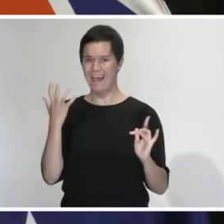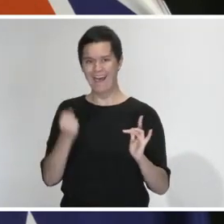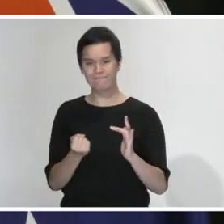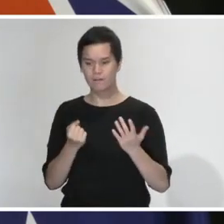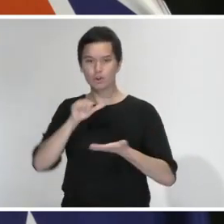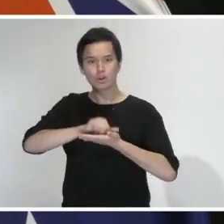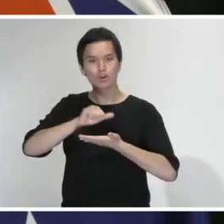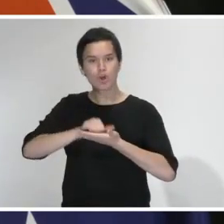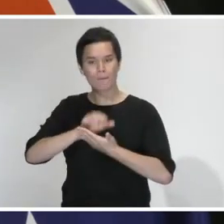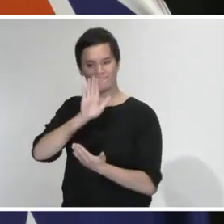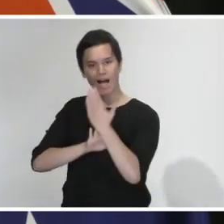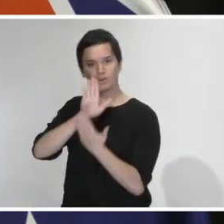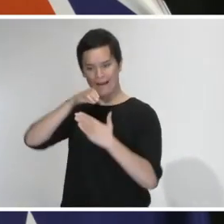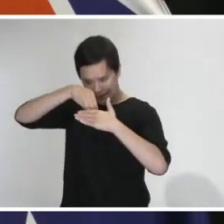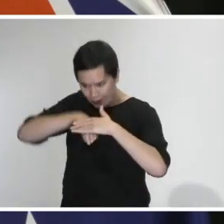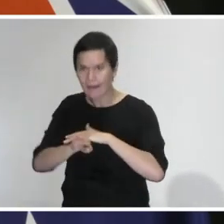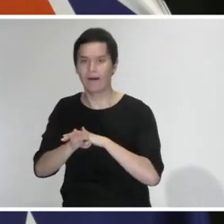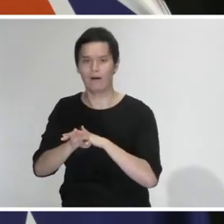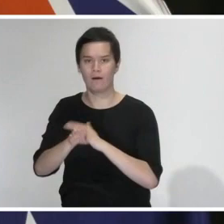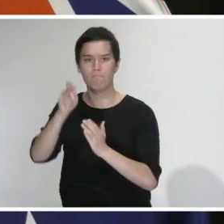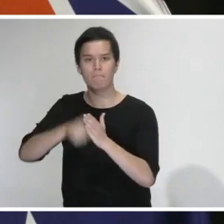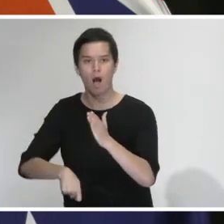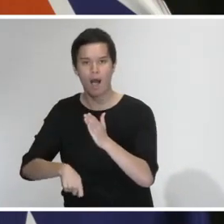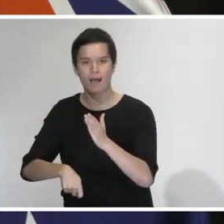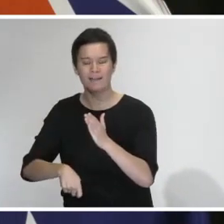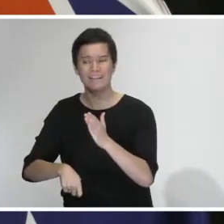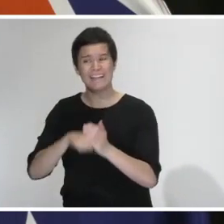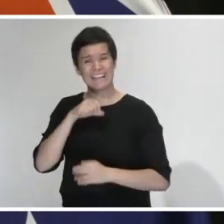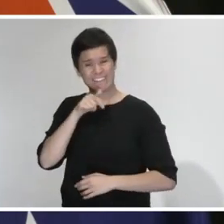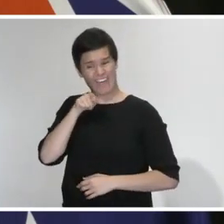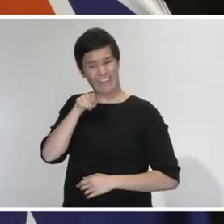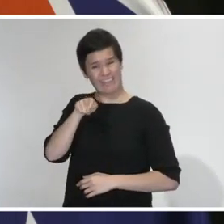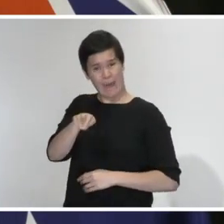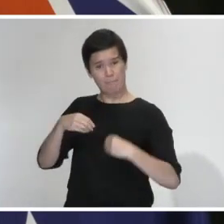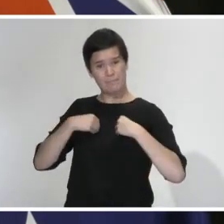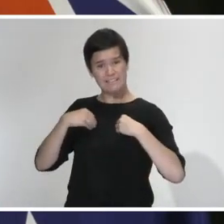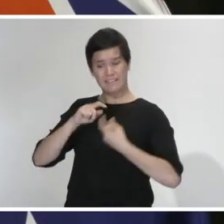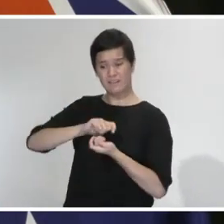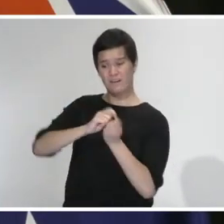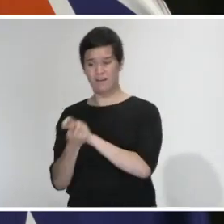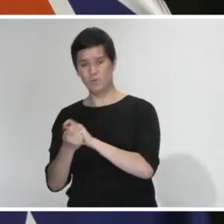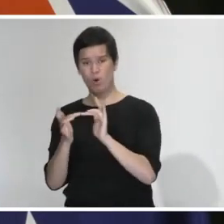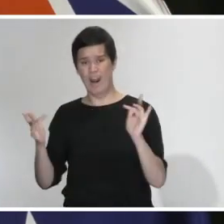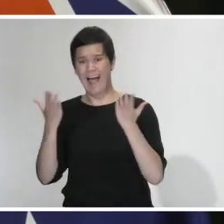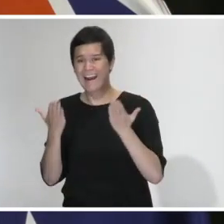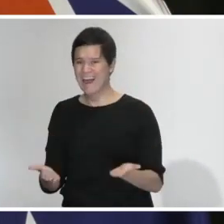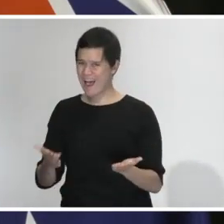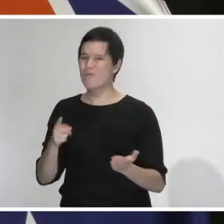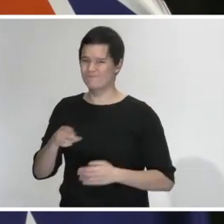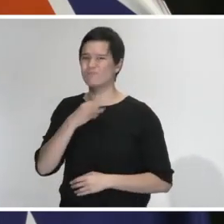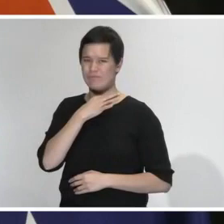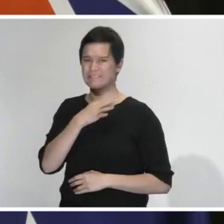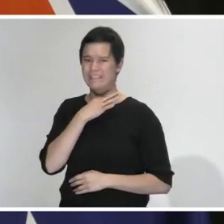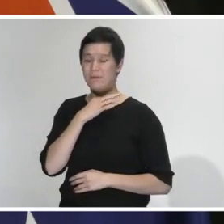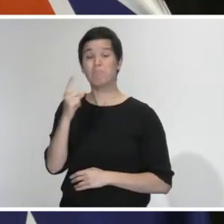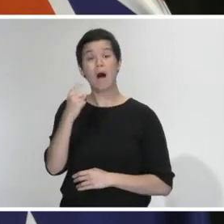doing things that did open up some risk because they wouldn't have been established processes for those businesses. I expect to have that conversation with our ministers